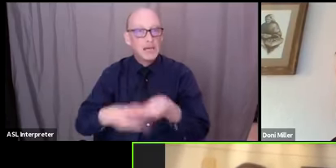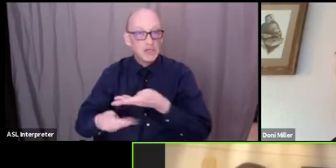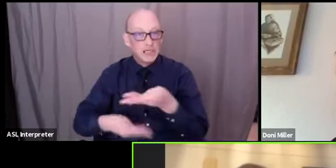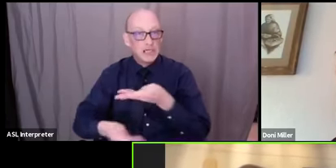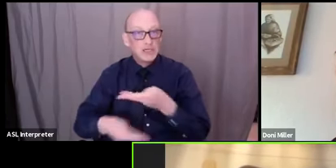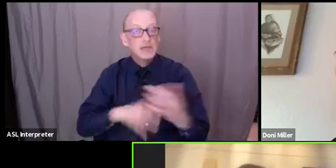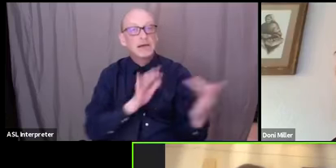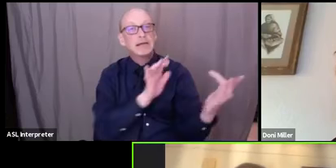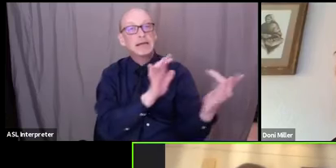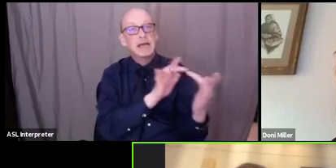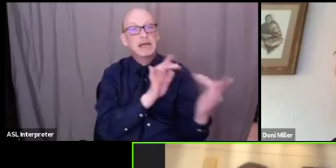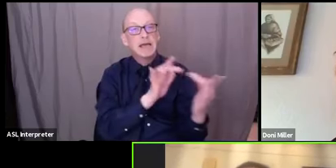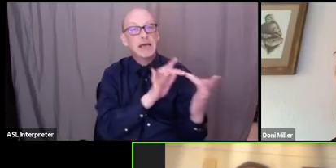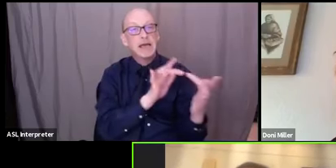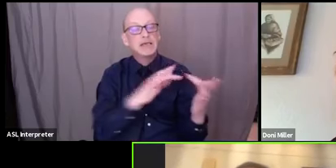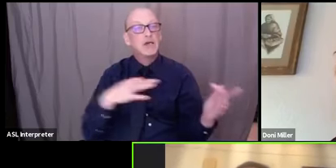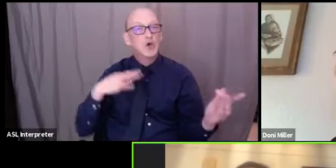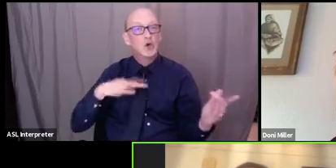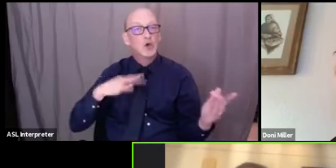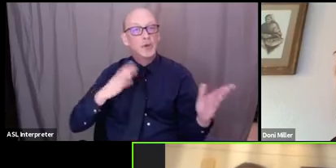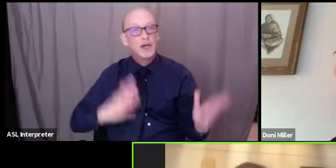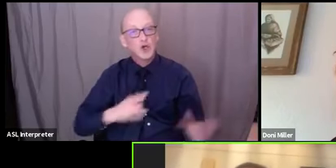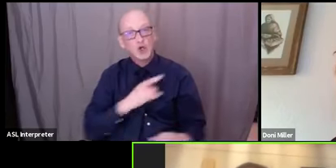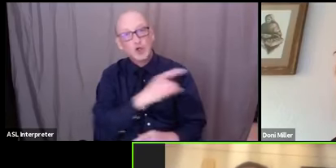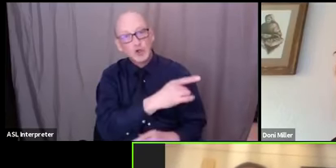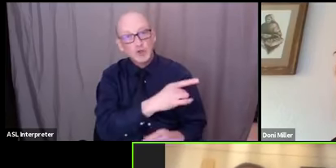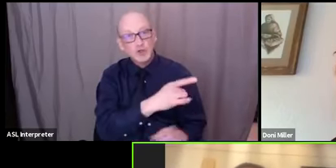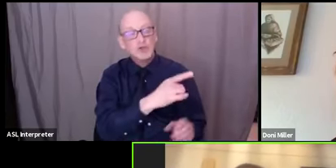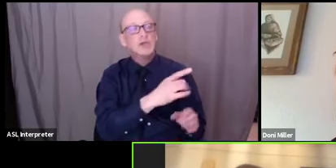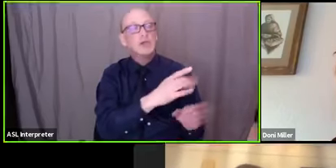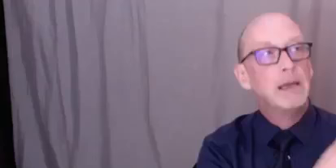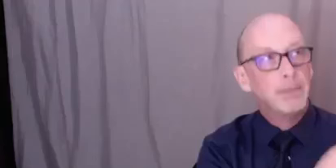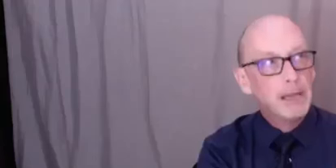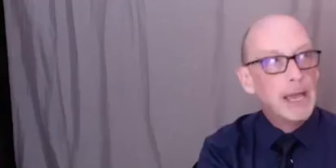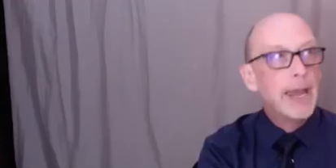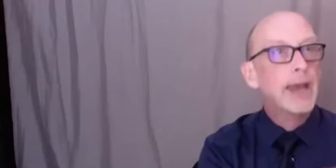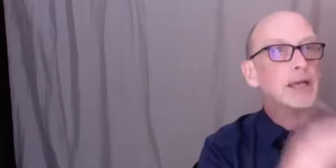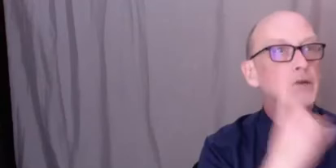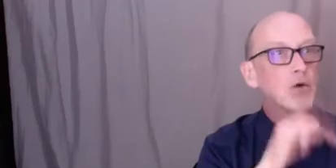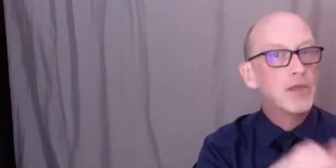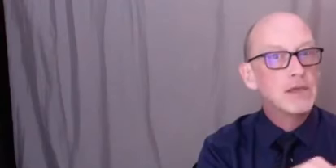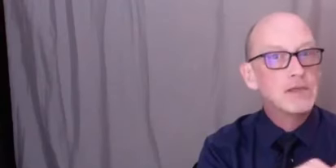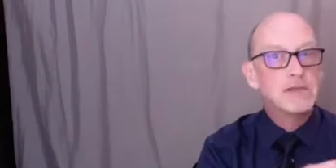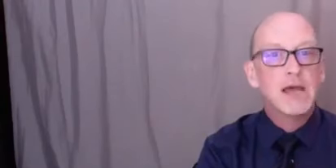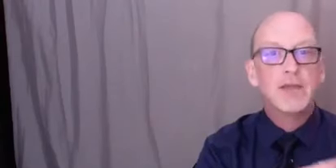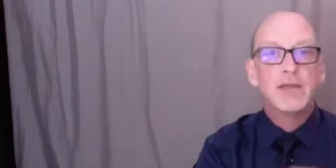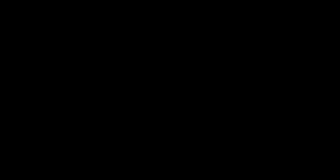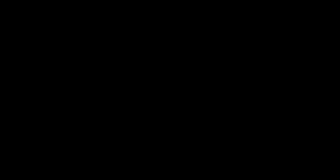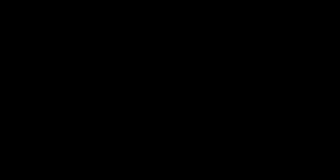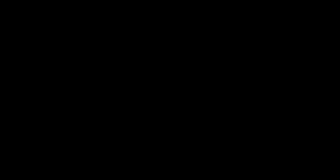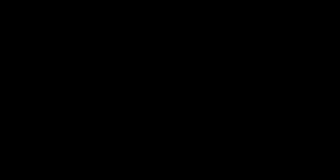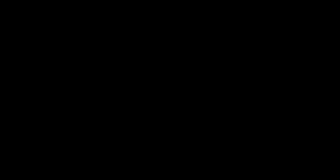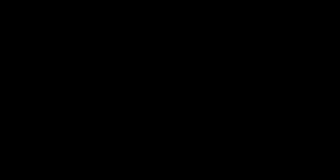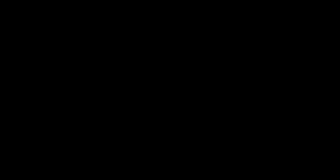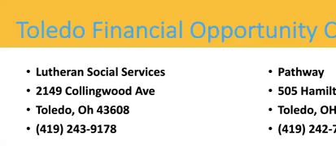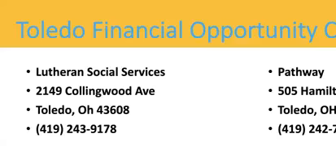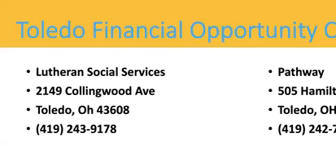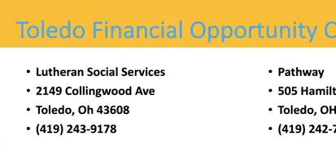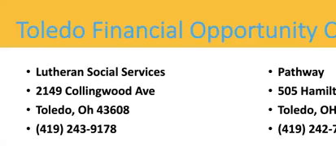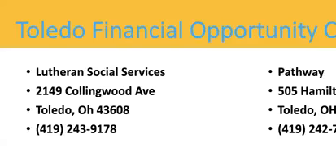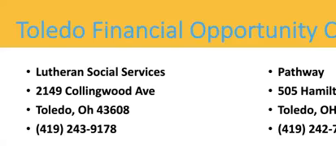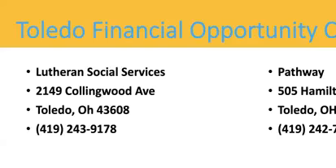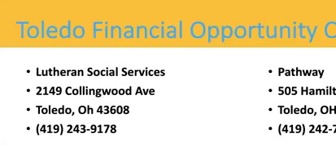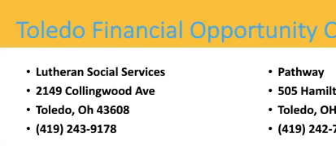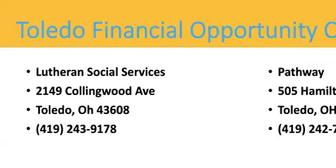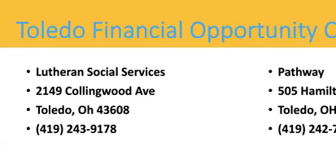creditors to make those arrangements you need to make to get through this um and then on the other side of it if you weren't affected